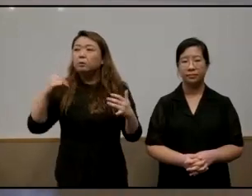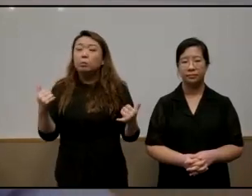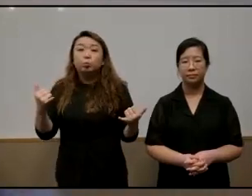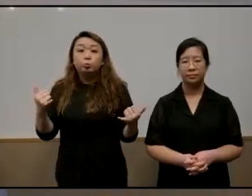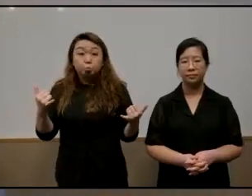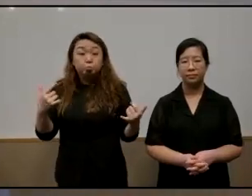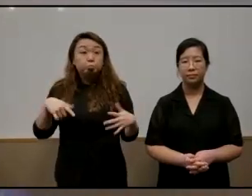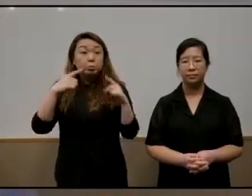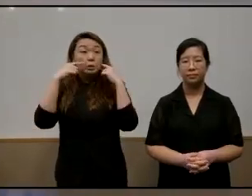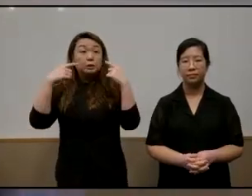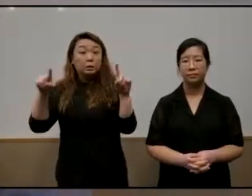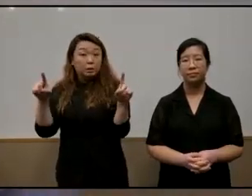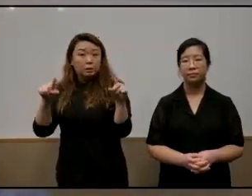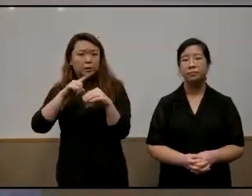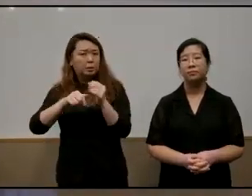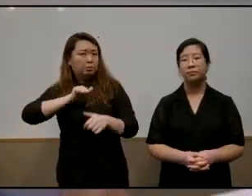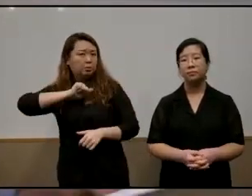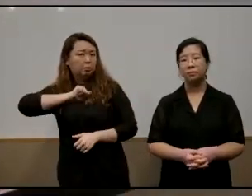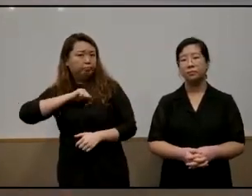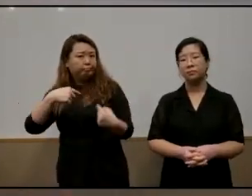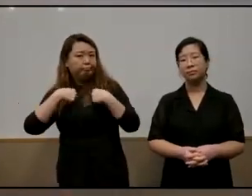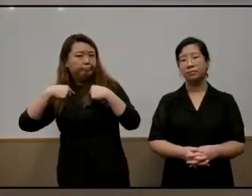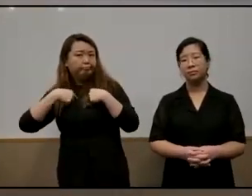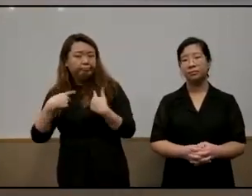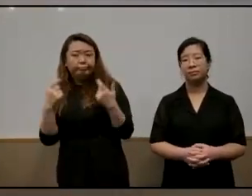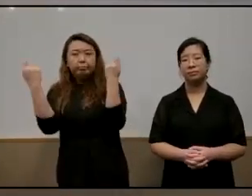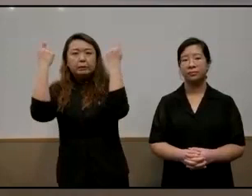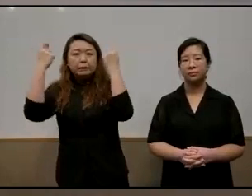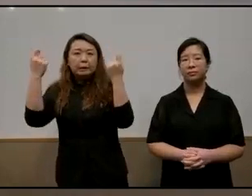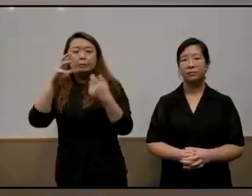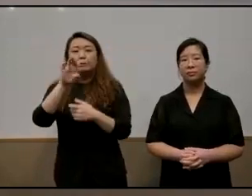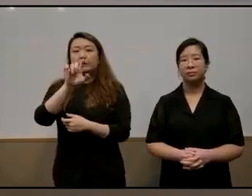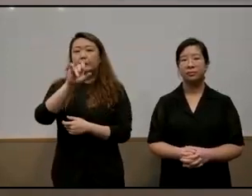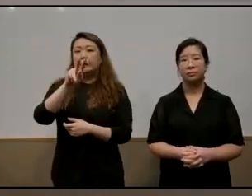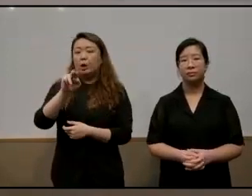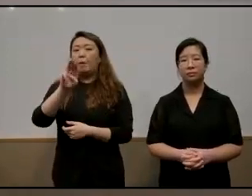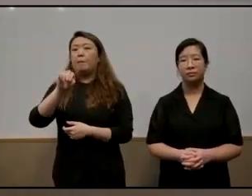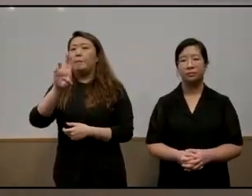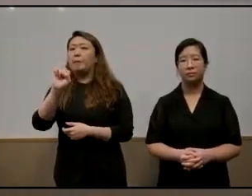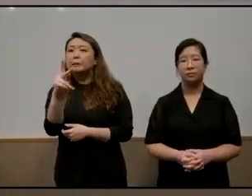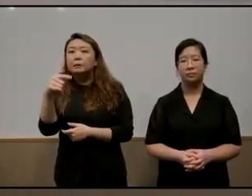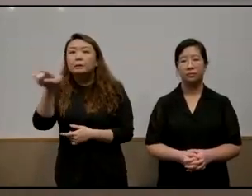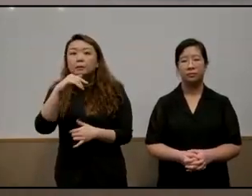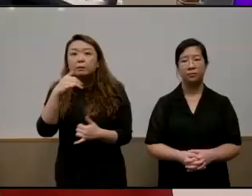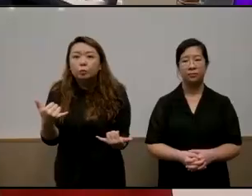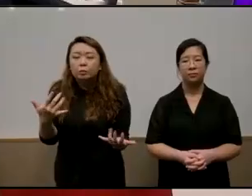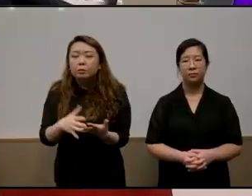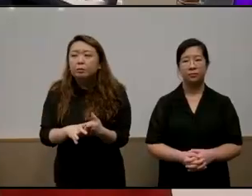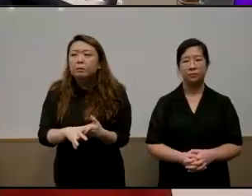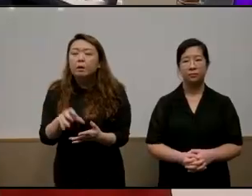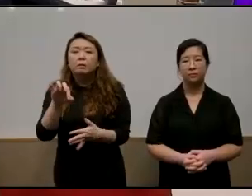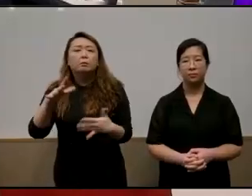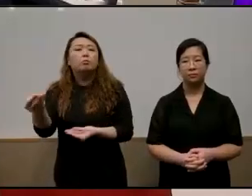success is about myself right it's about celebrating the elon musk and the jeff bezos of the world right and it's